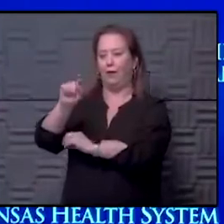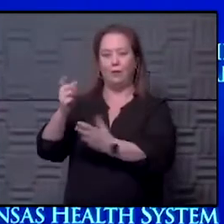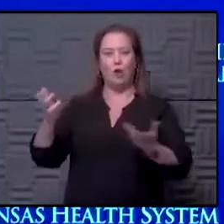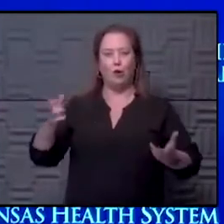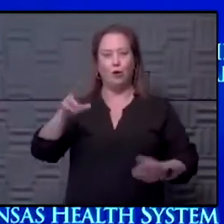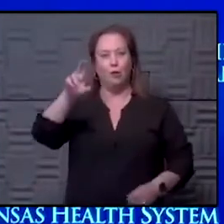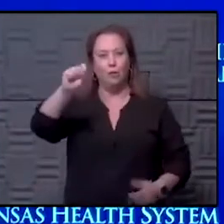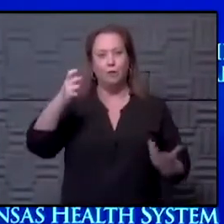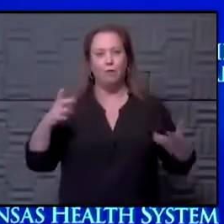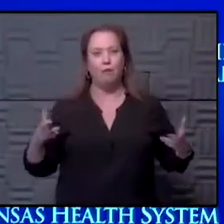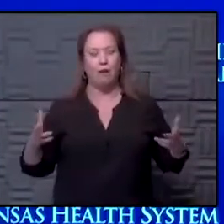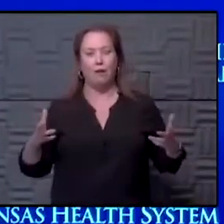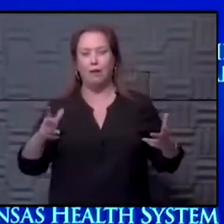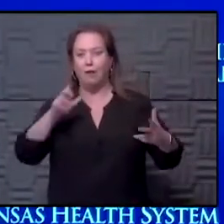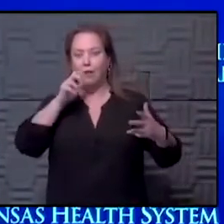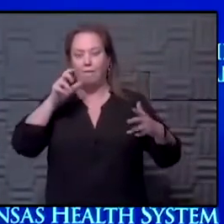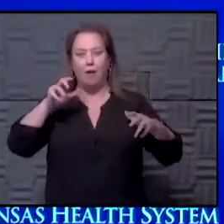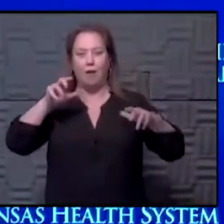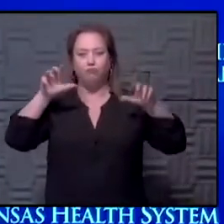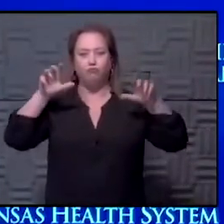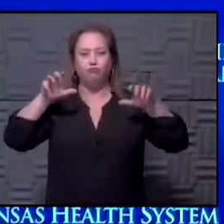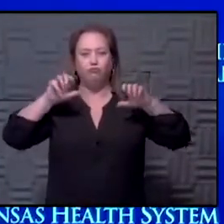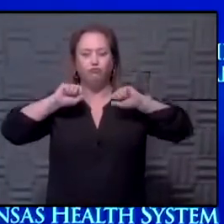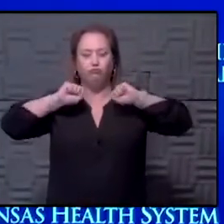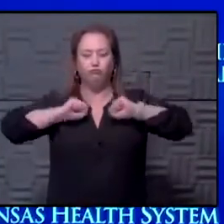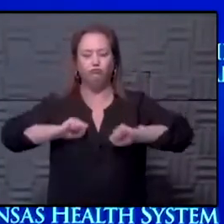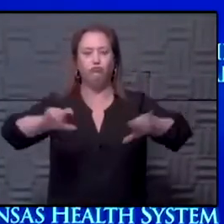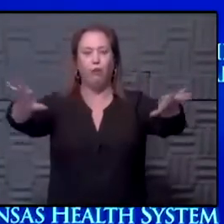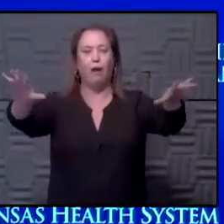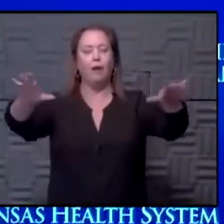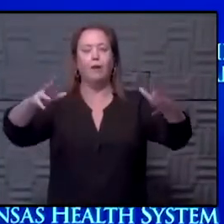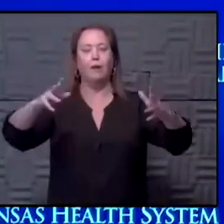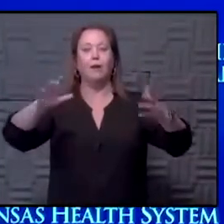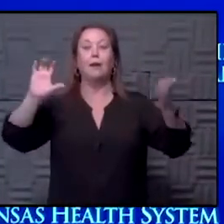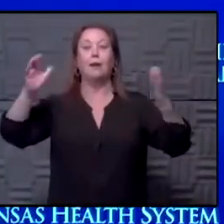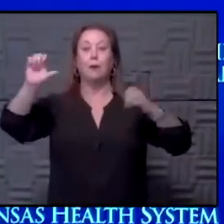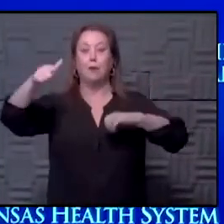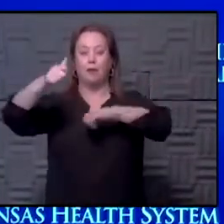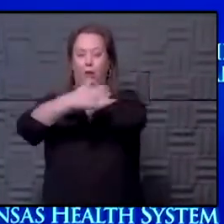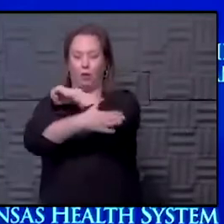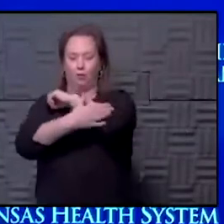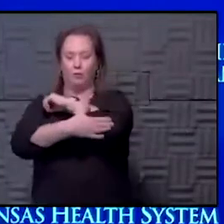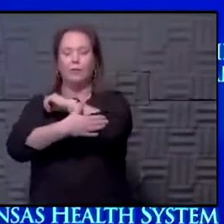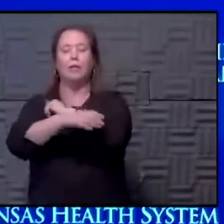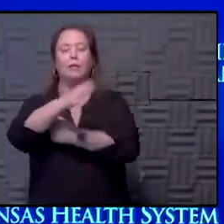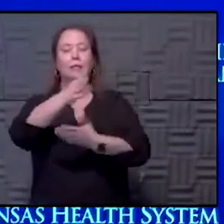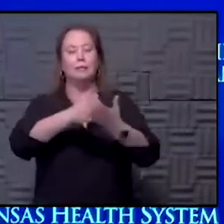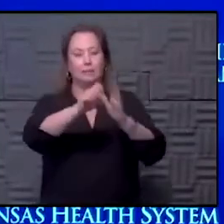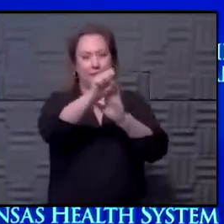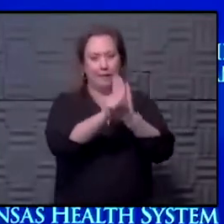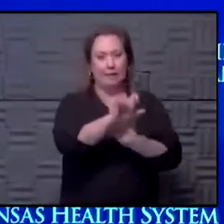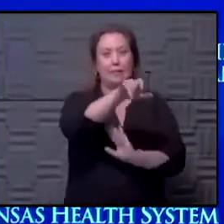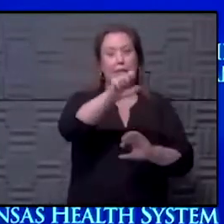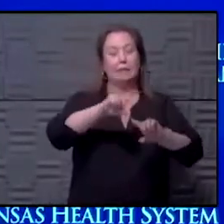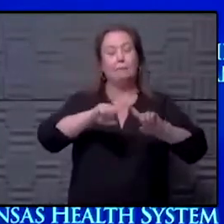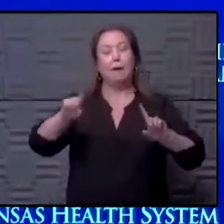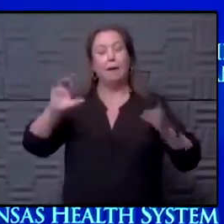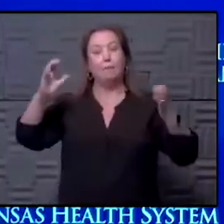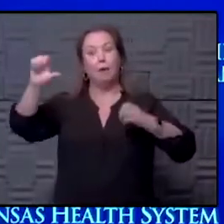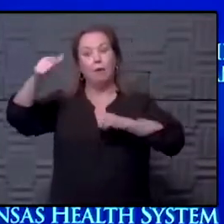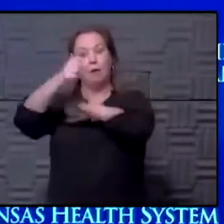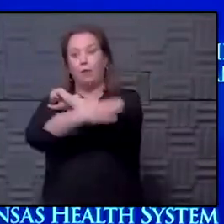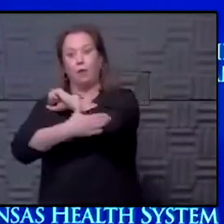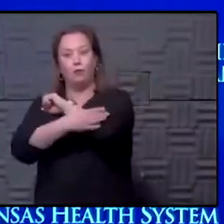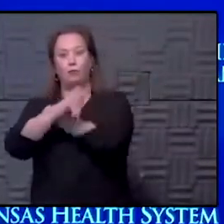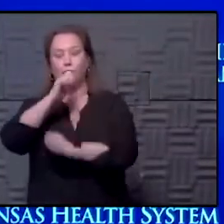States. Yeah. But they've not taken off like they had in other countries. no, they are starting to in some areas, just to be fair. But I think